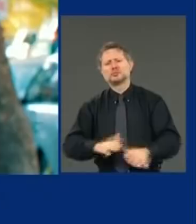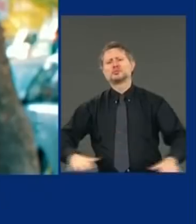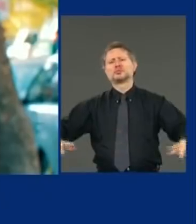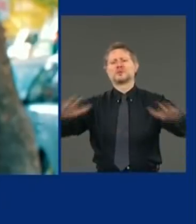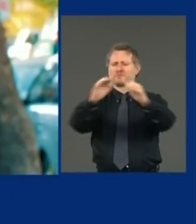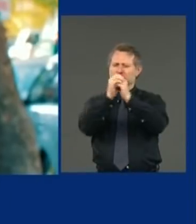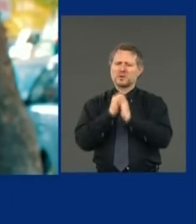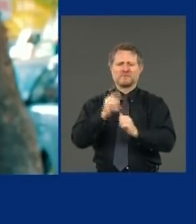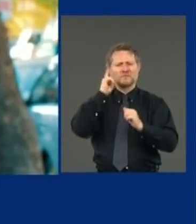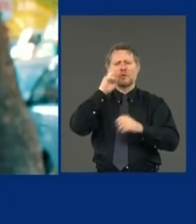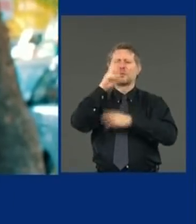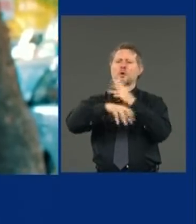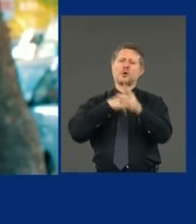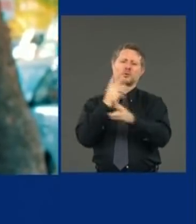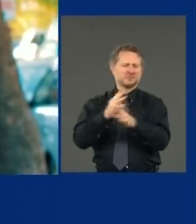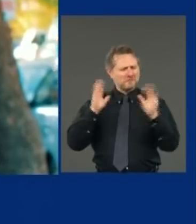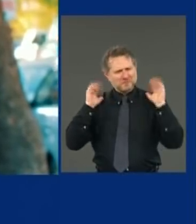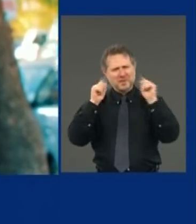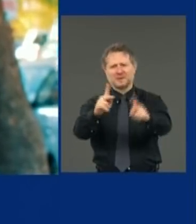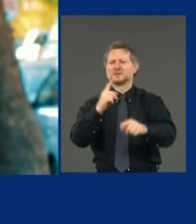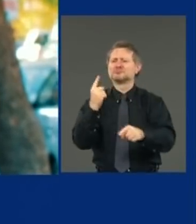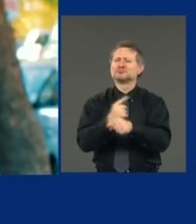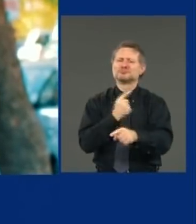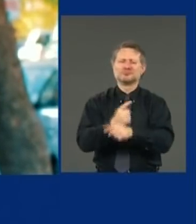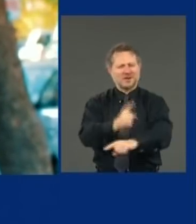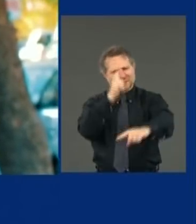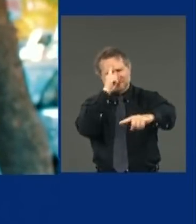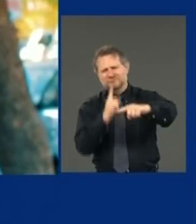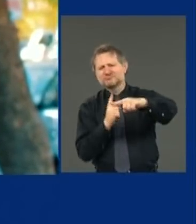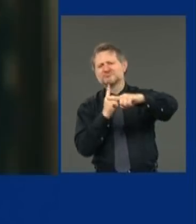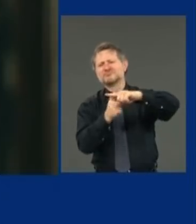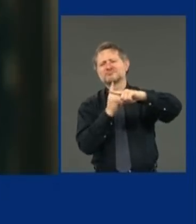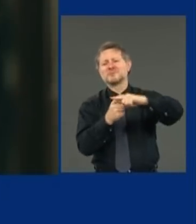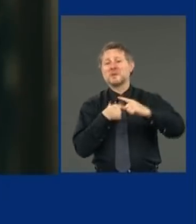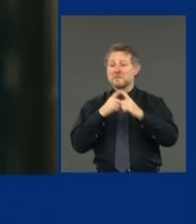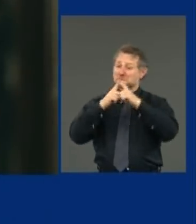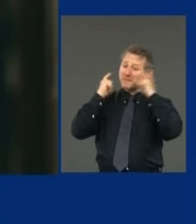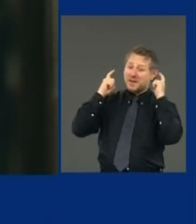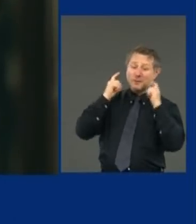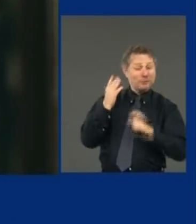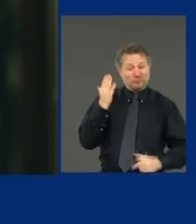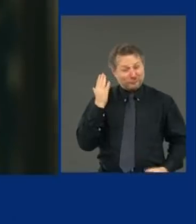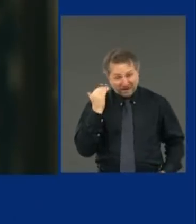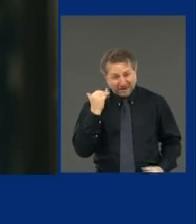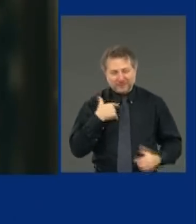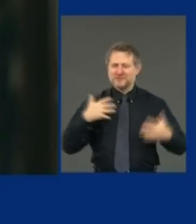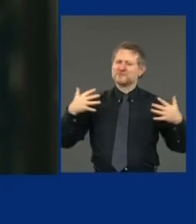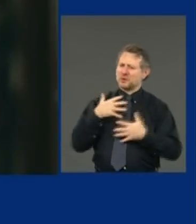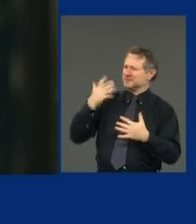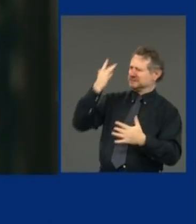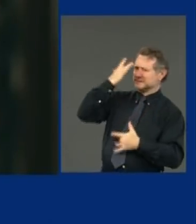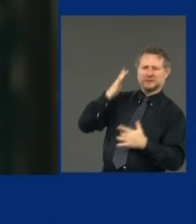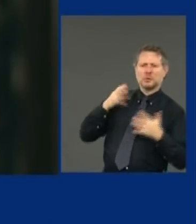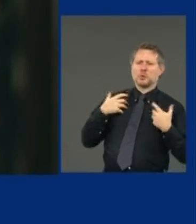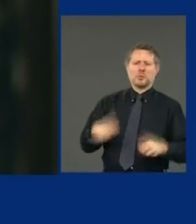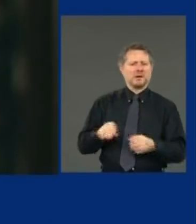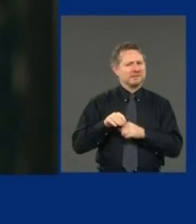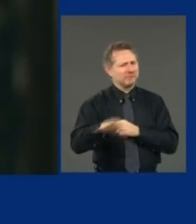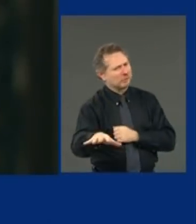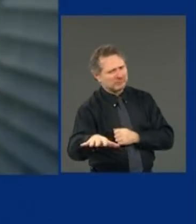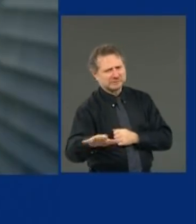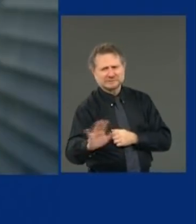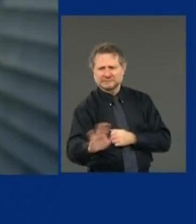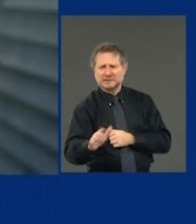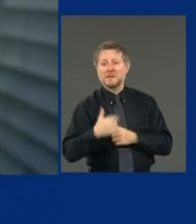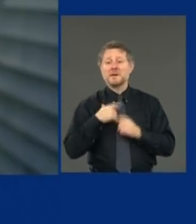in this calamity. We want hope. I mask up not because I fear getting sick, but because I fear getting you sick. I mask up